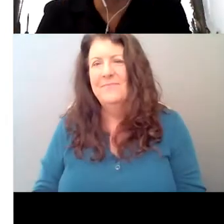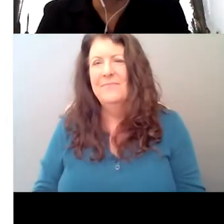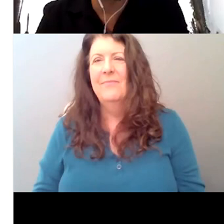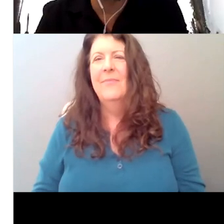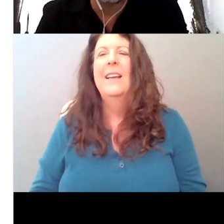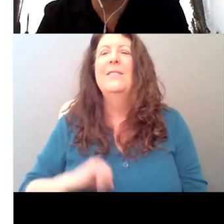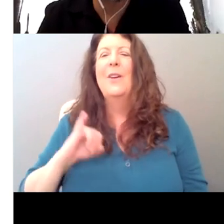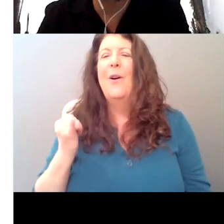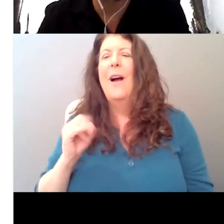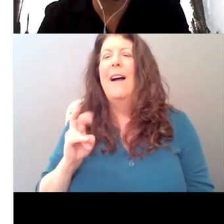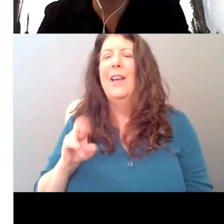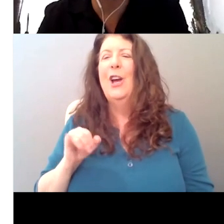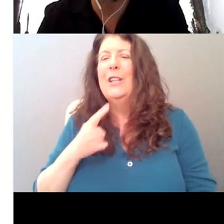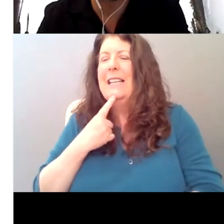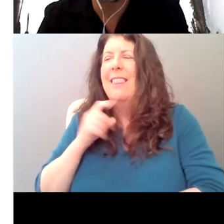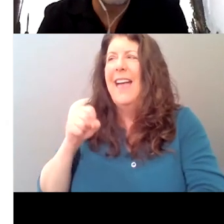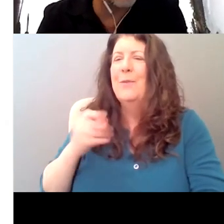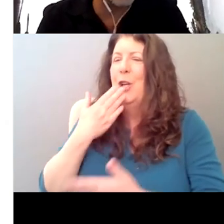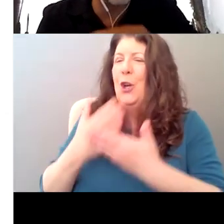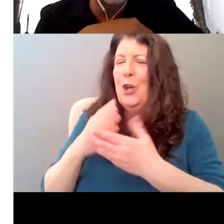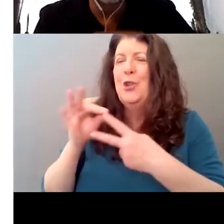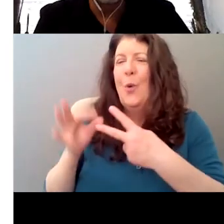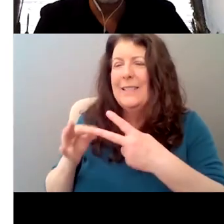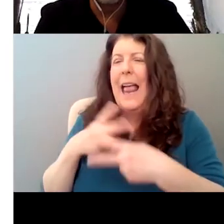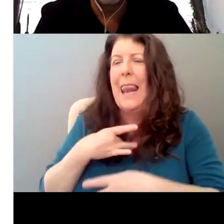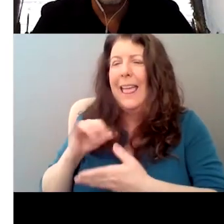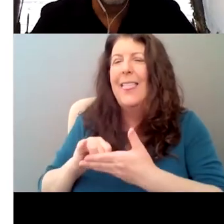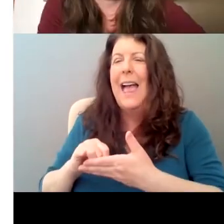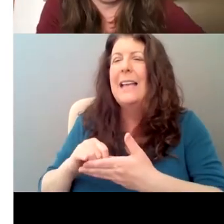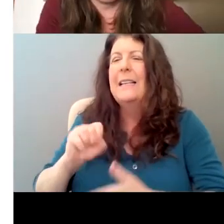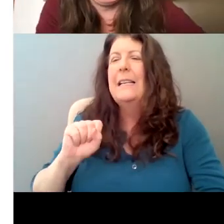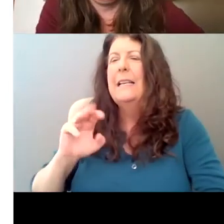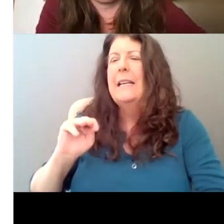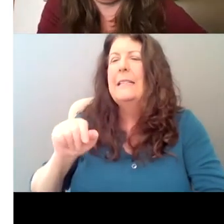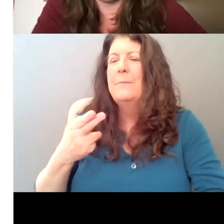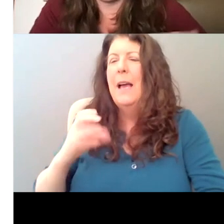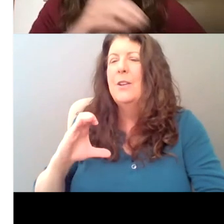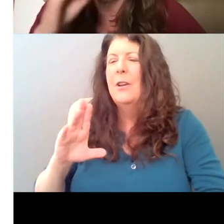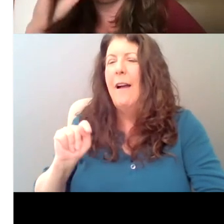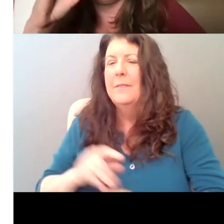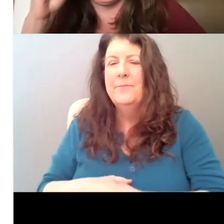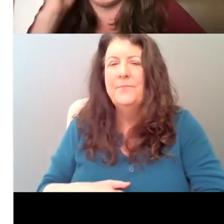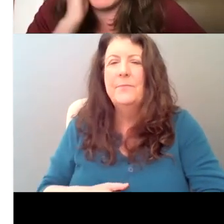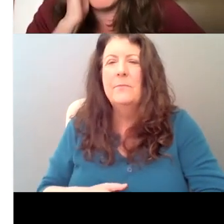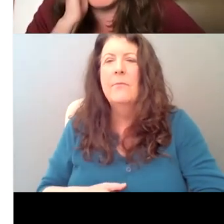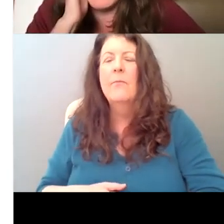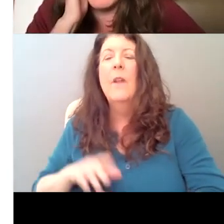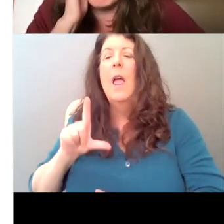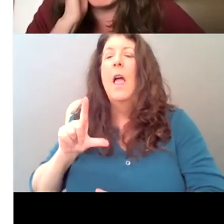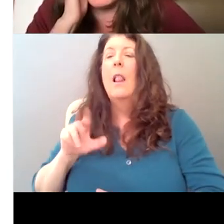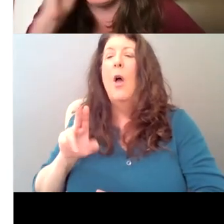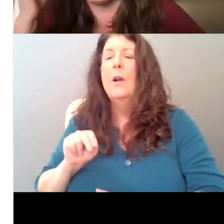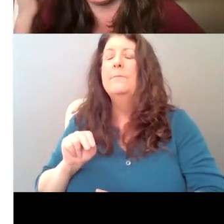smash that. That's yeah, I could see that was a good choice. Um, so I also had a little question just about,